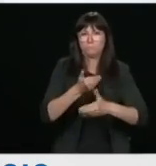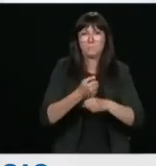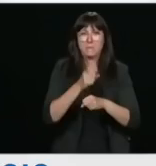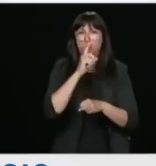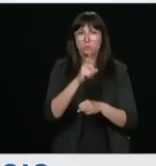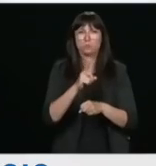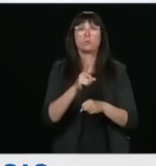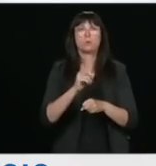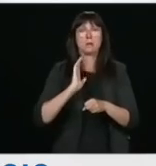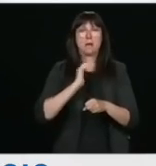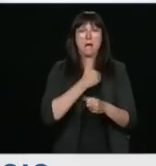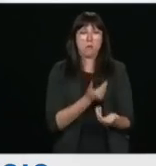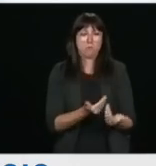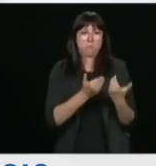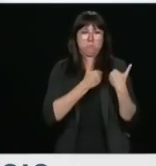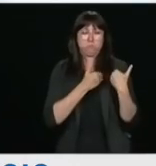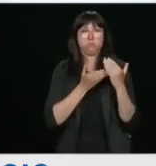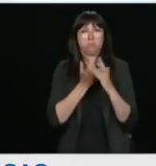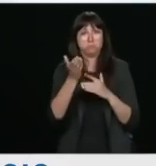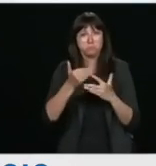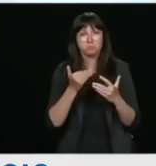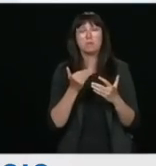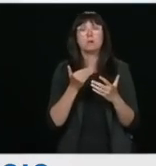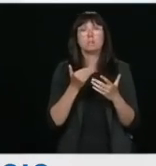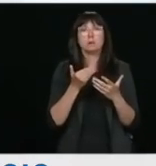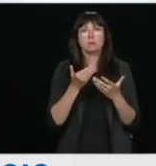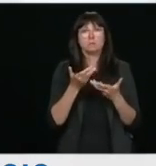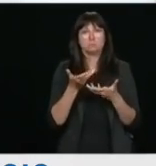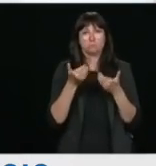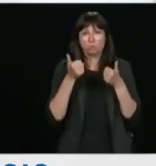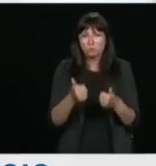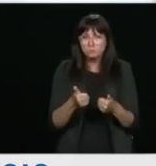at CSIS and that we have continued to uphold the rule of law.